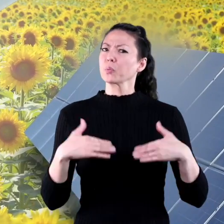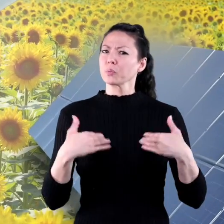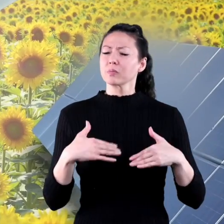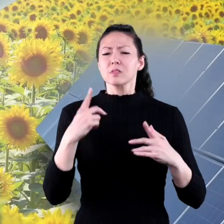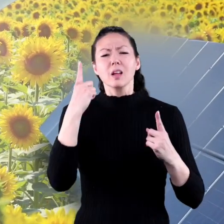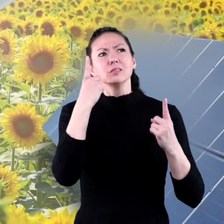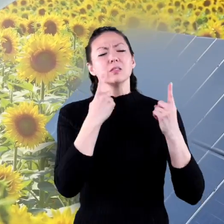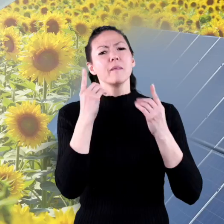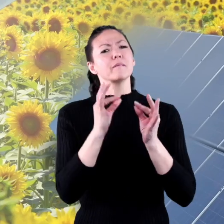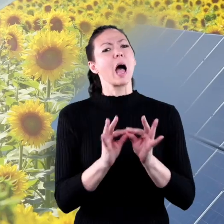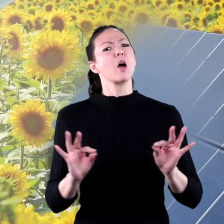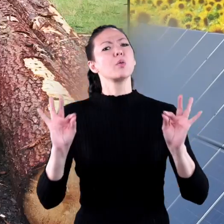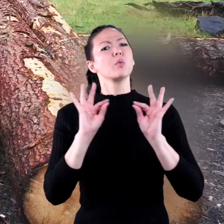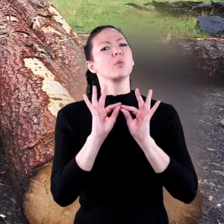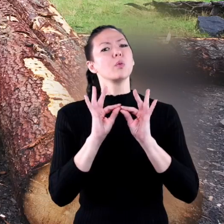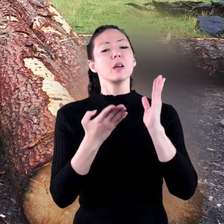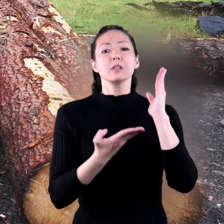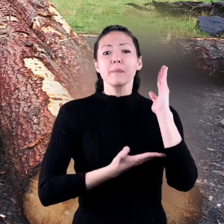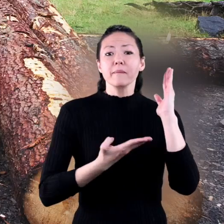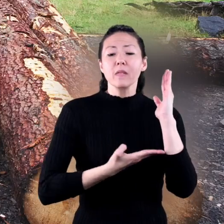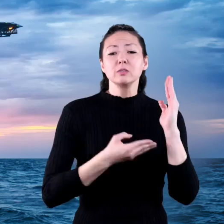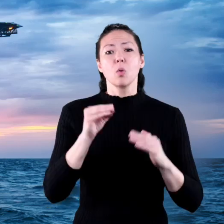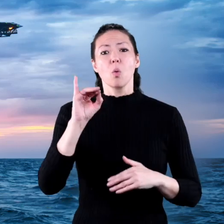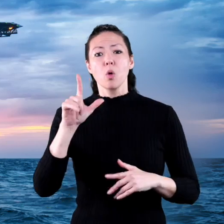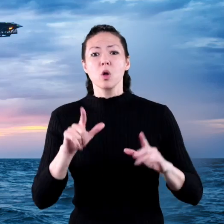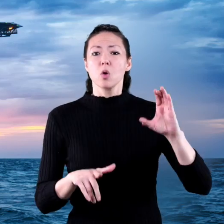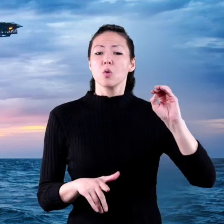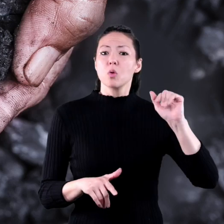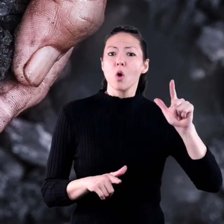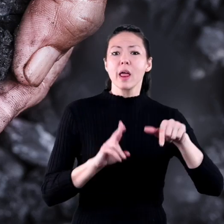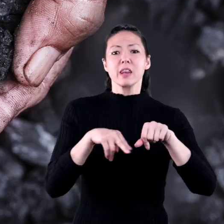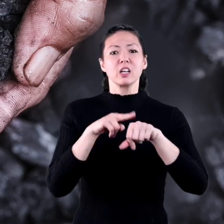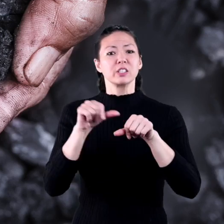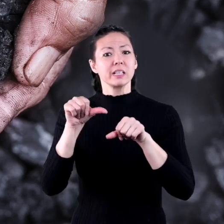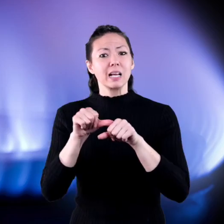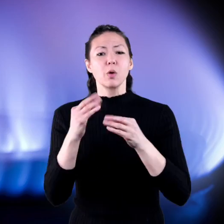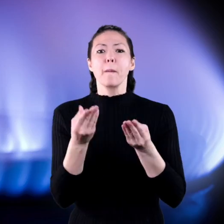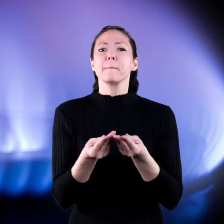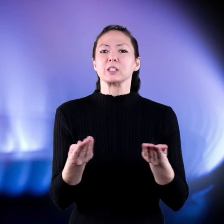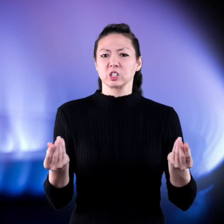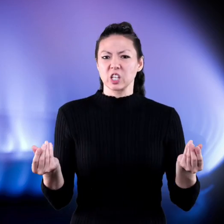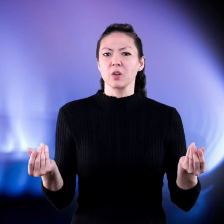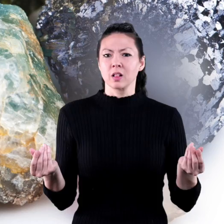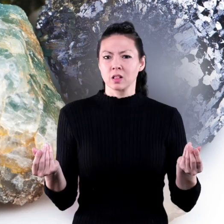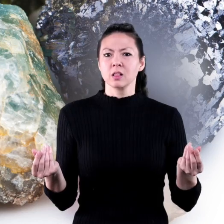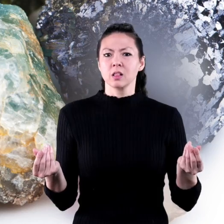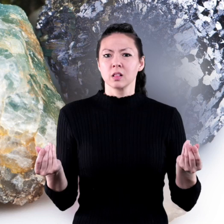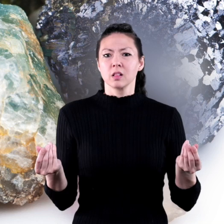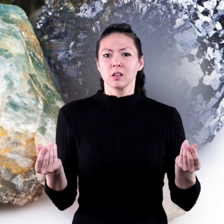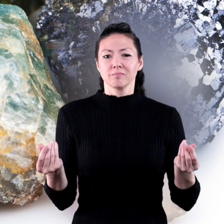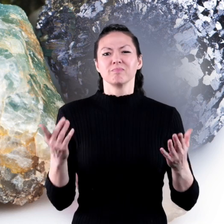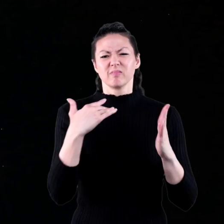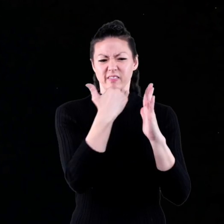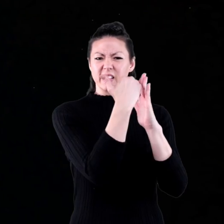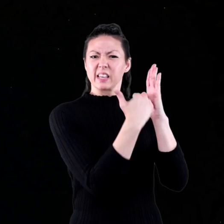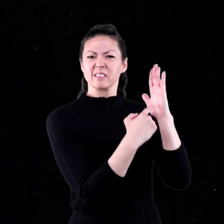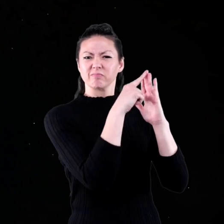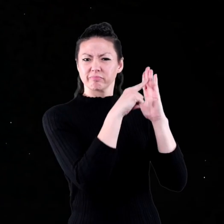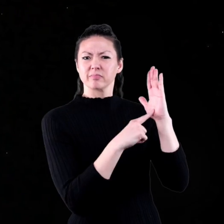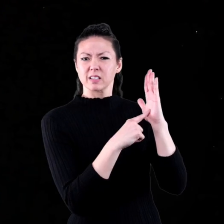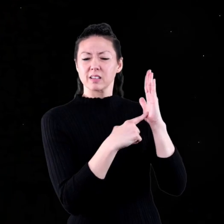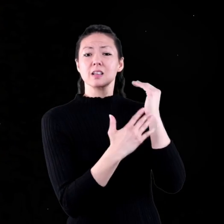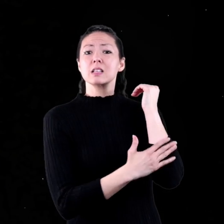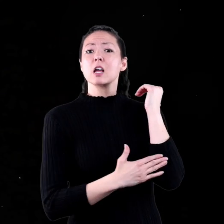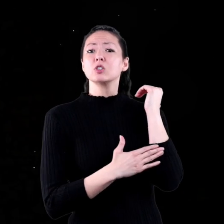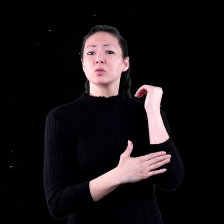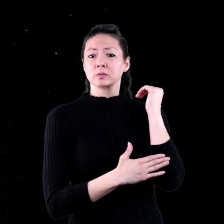If you consider the value of timber, oil, coal, natural gas and minerals, here is a list